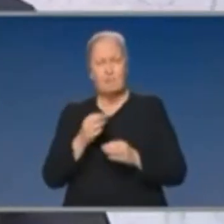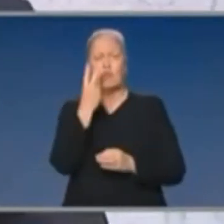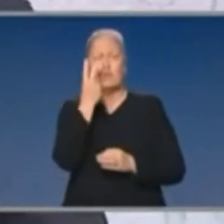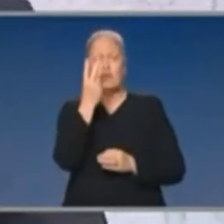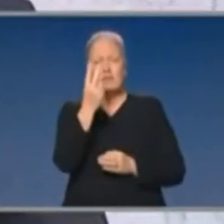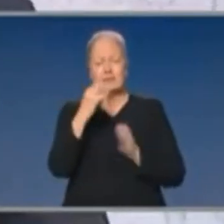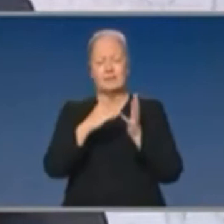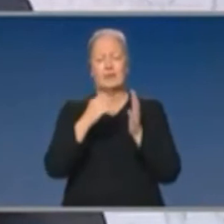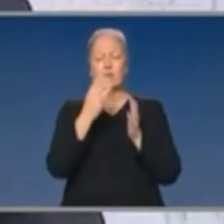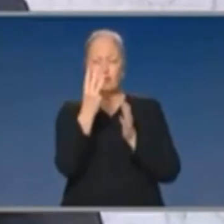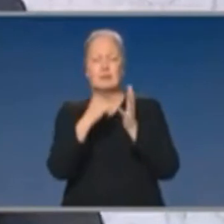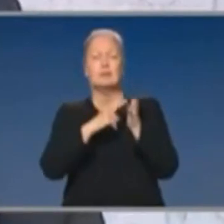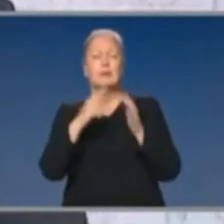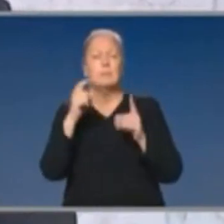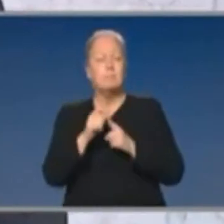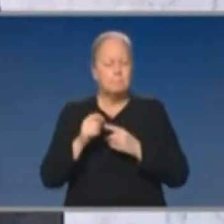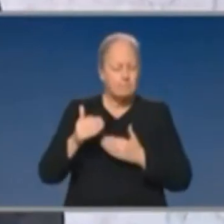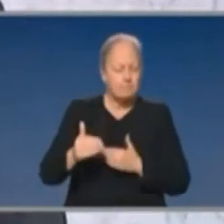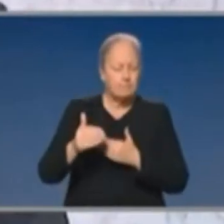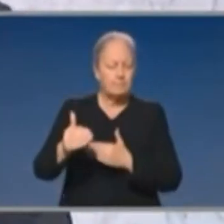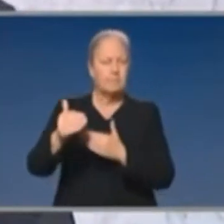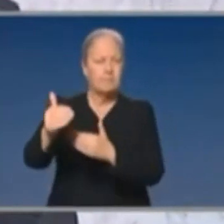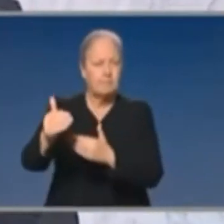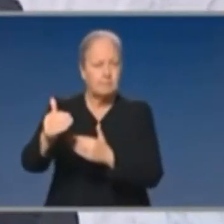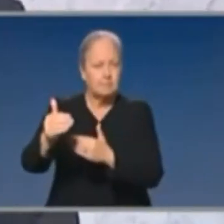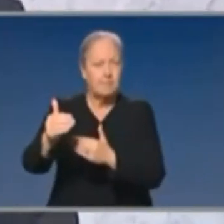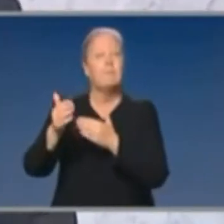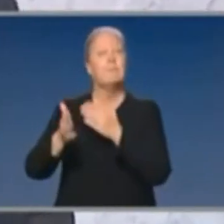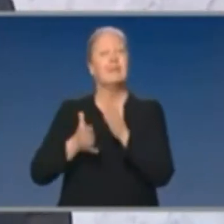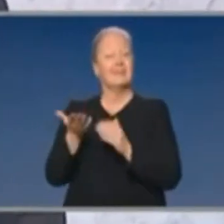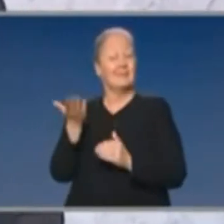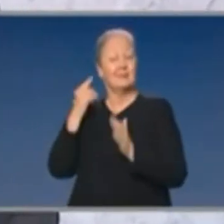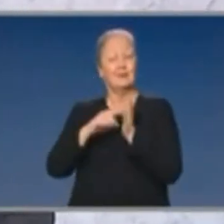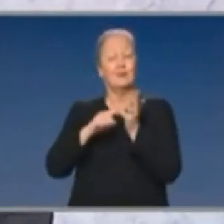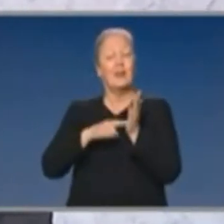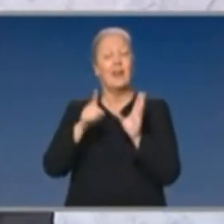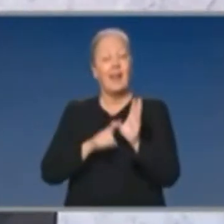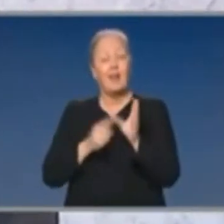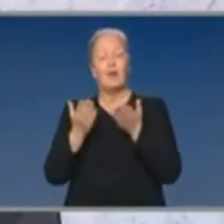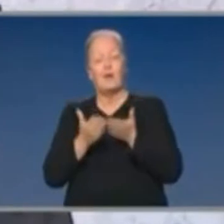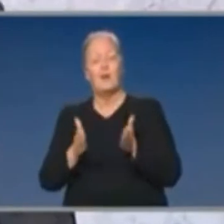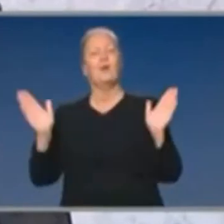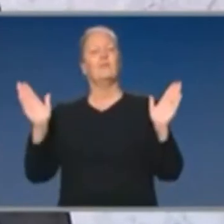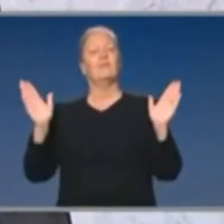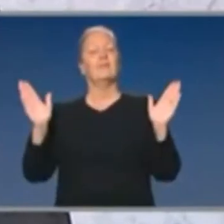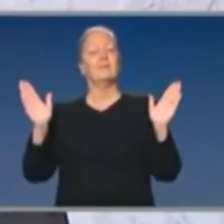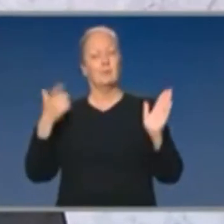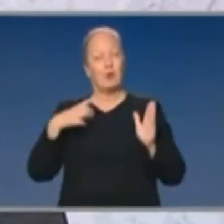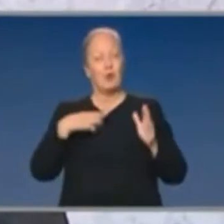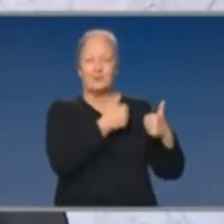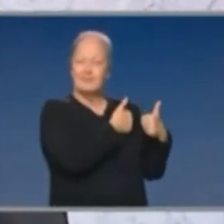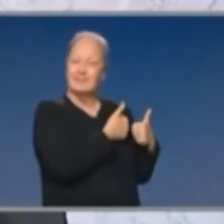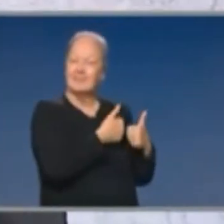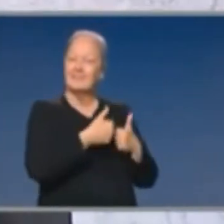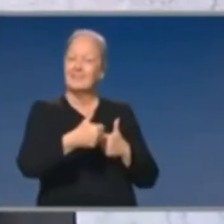should we have been able to fully implement it, seen Australia open again in July of this year. Now that wasn't achieved for the reasons we all